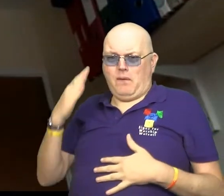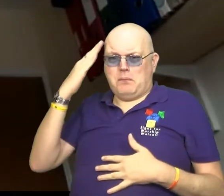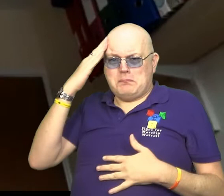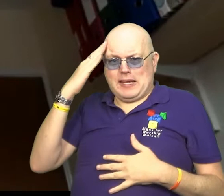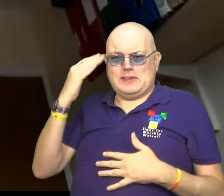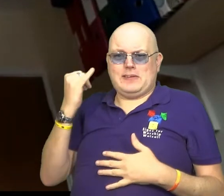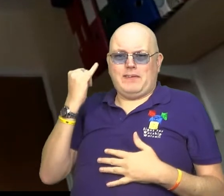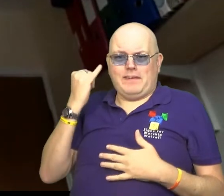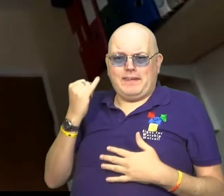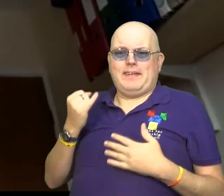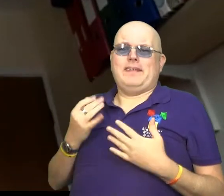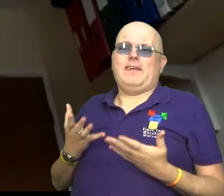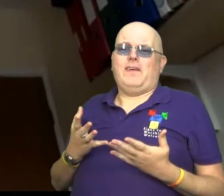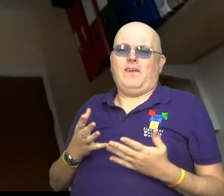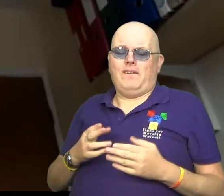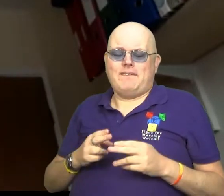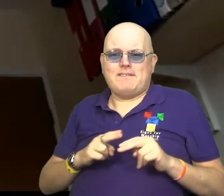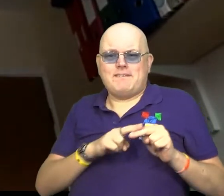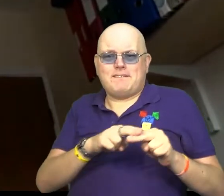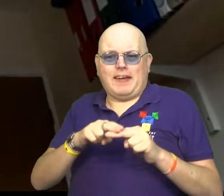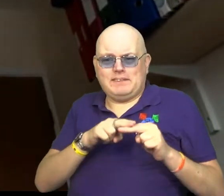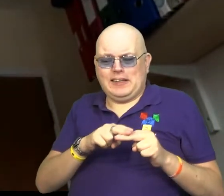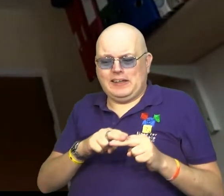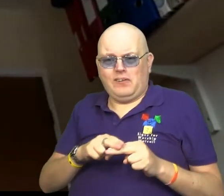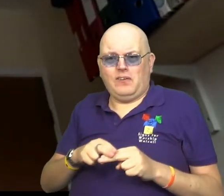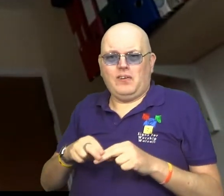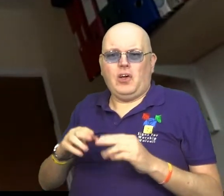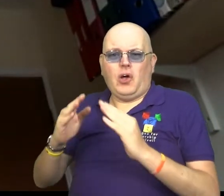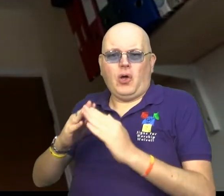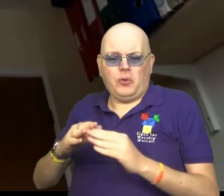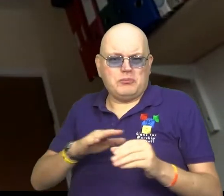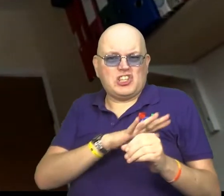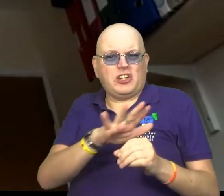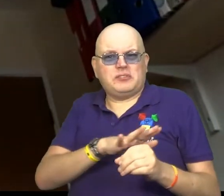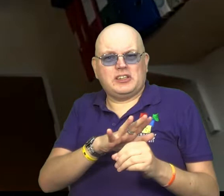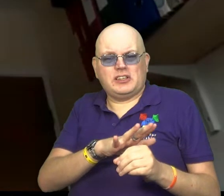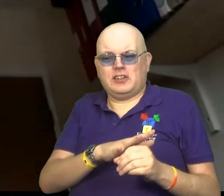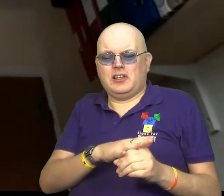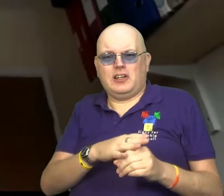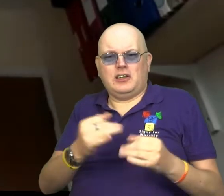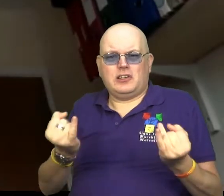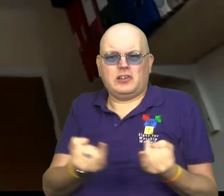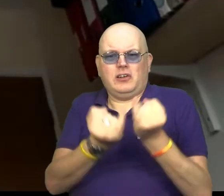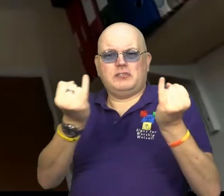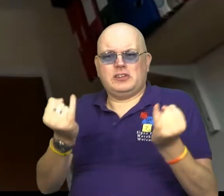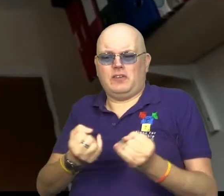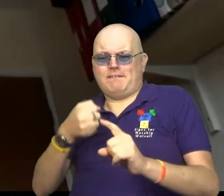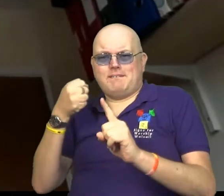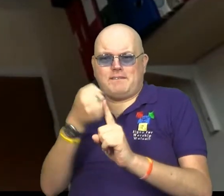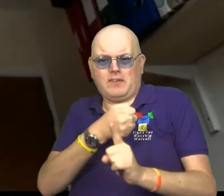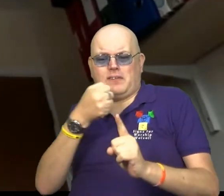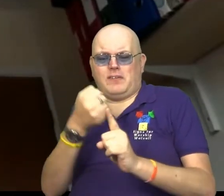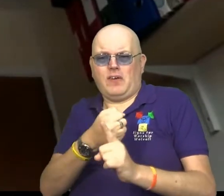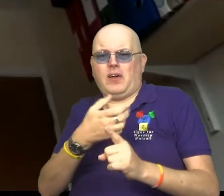health, by family or household circumstances, by conflict or